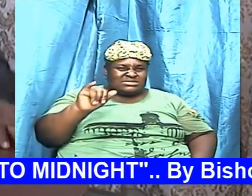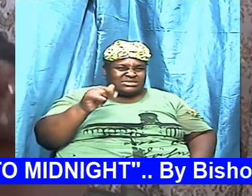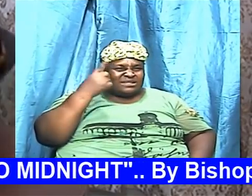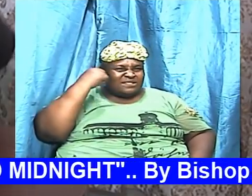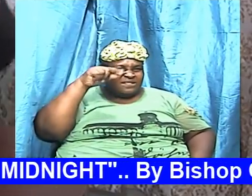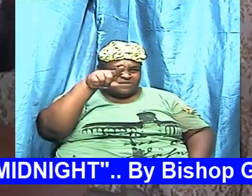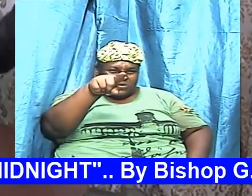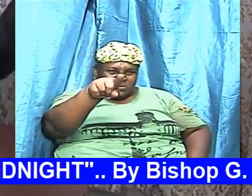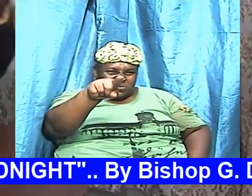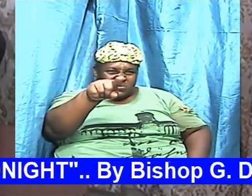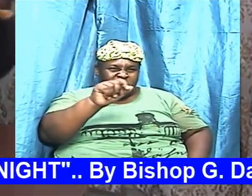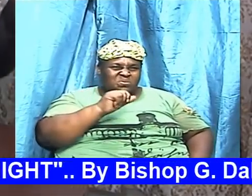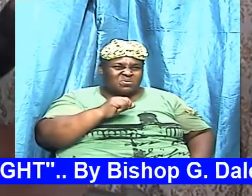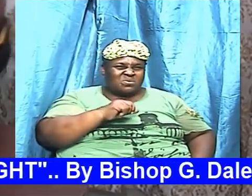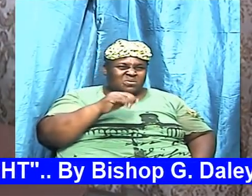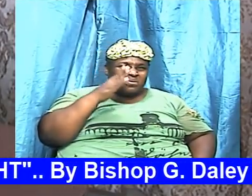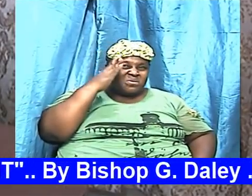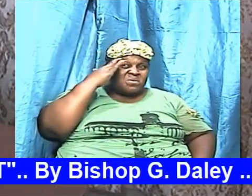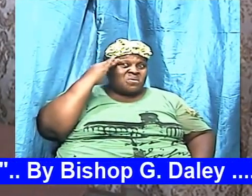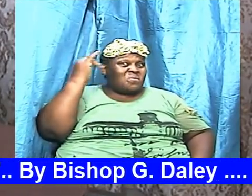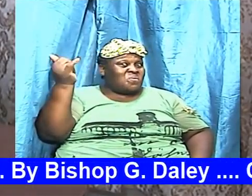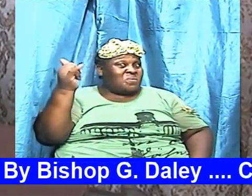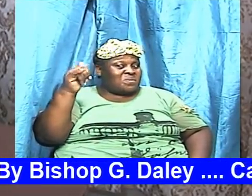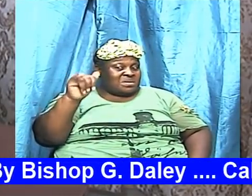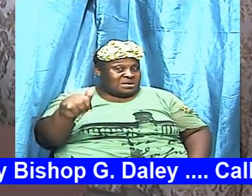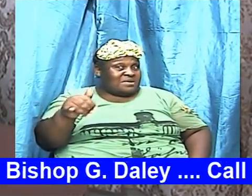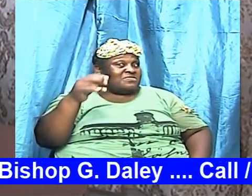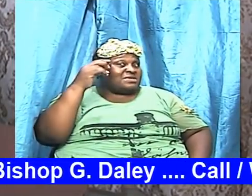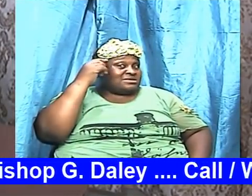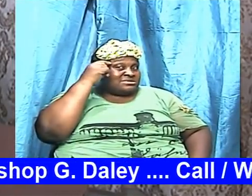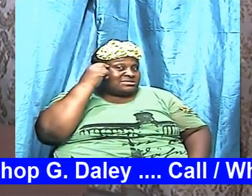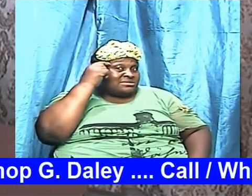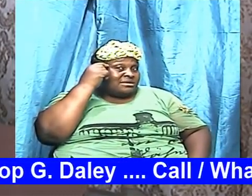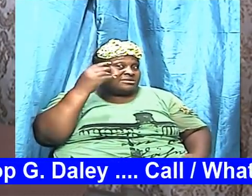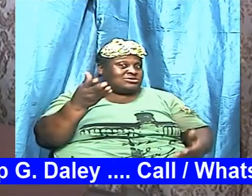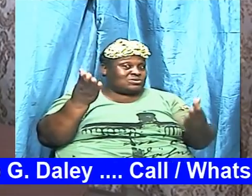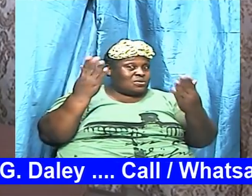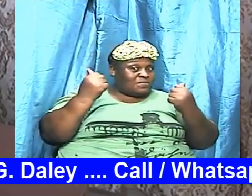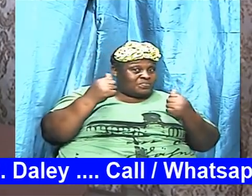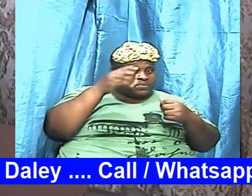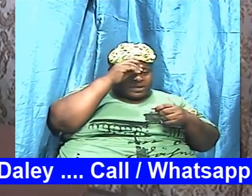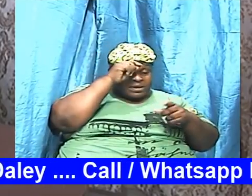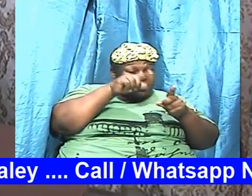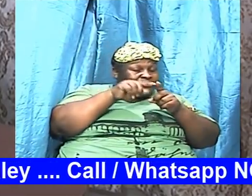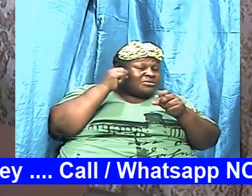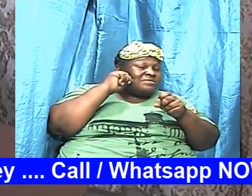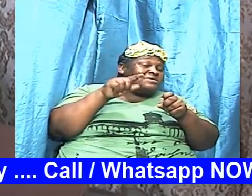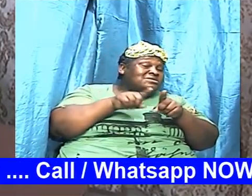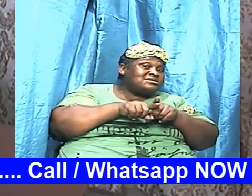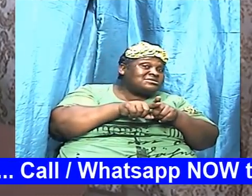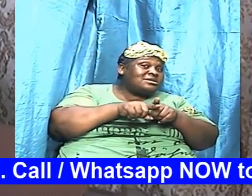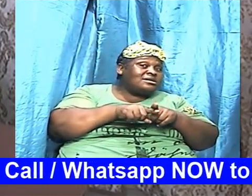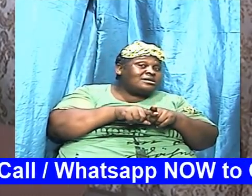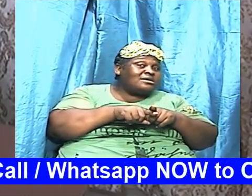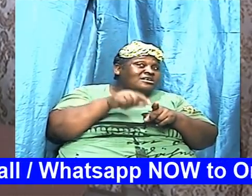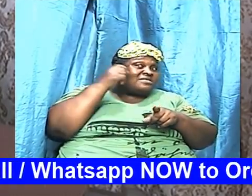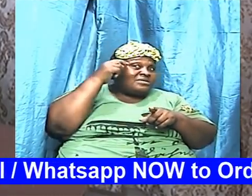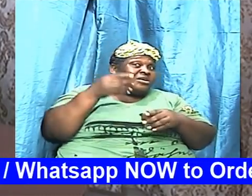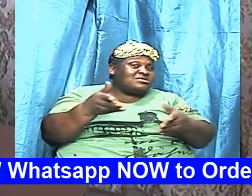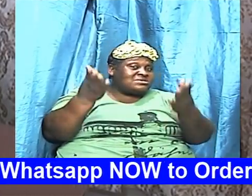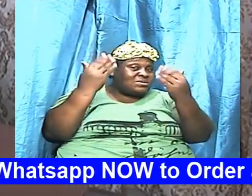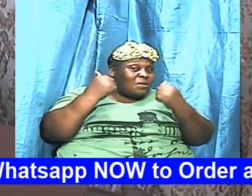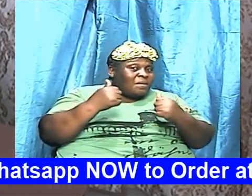because why do these thoughts come brothers and sisters they come because this